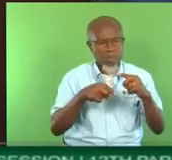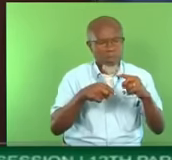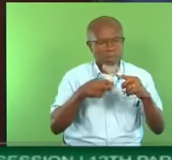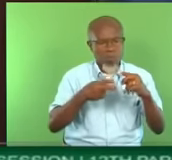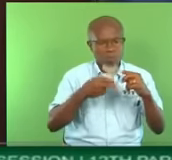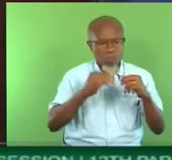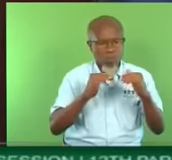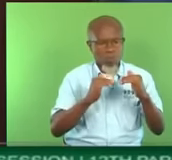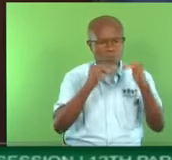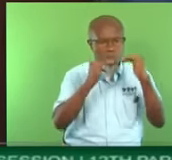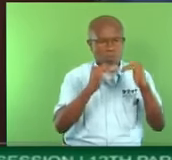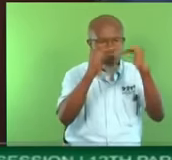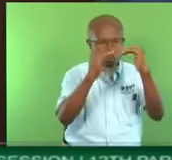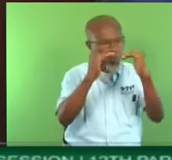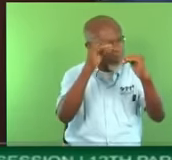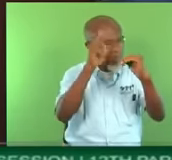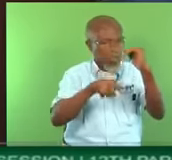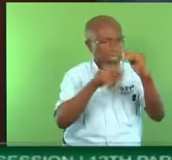was too low.